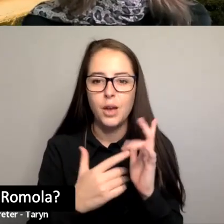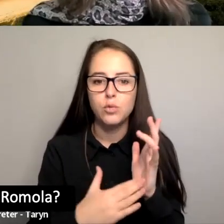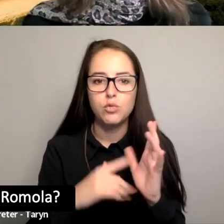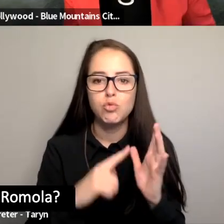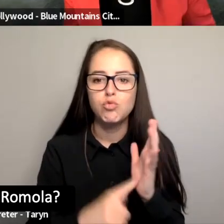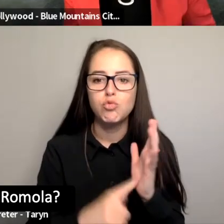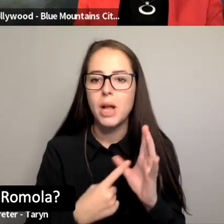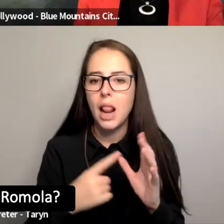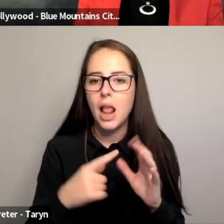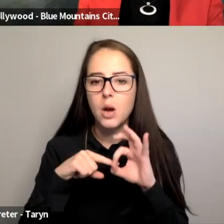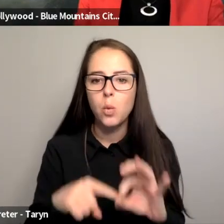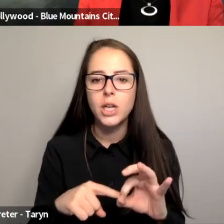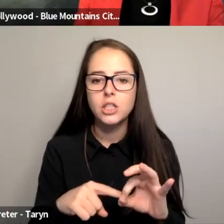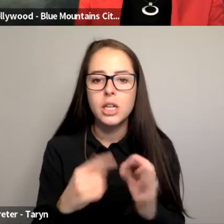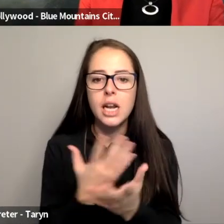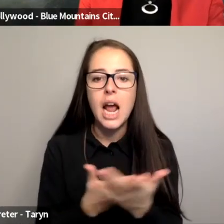to prevention, Robola?